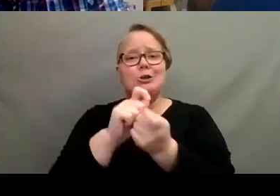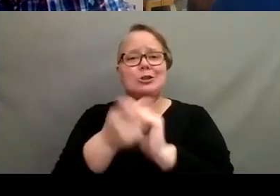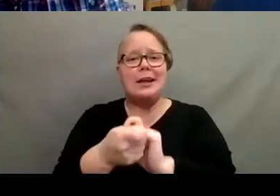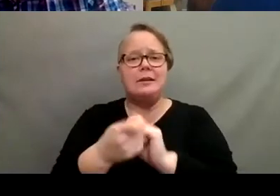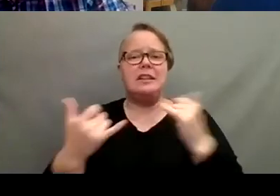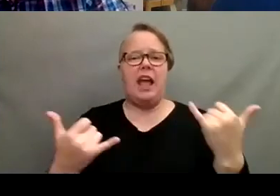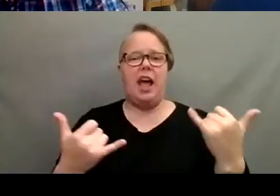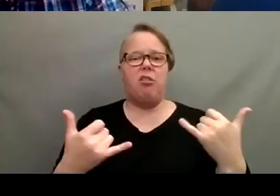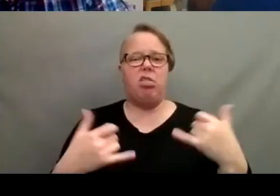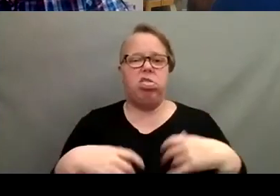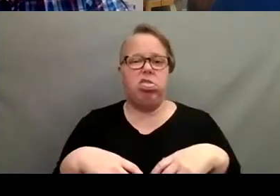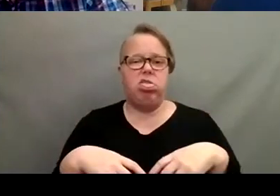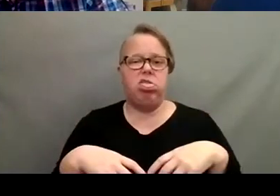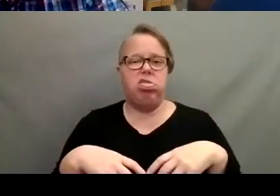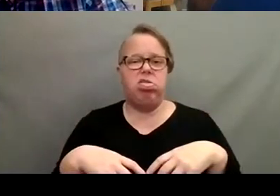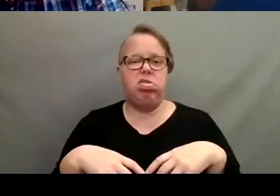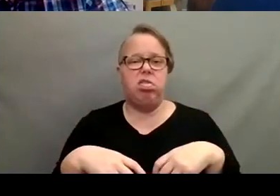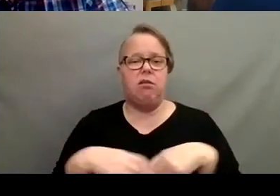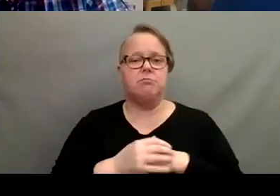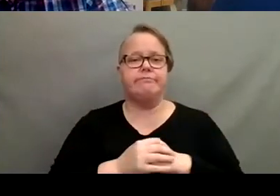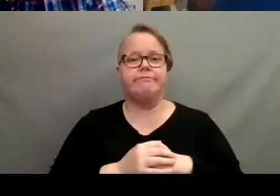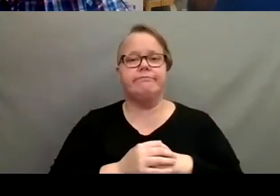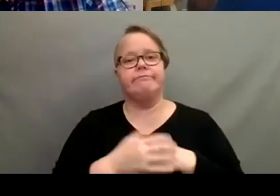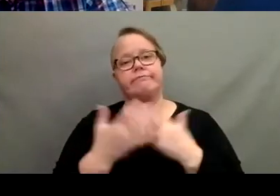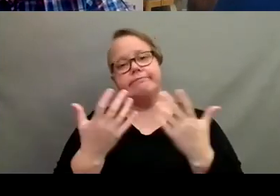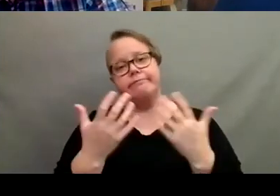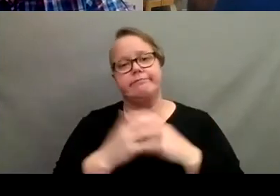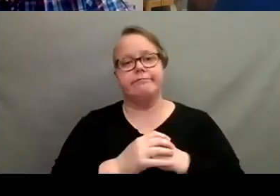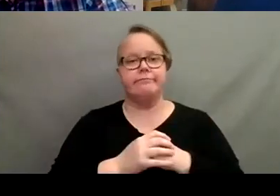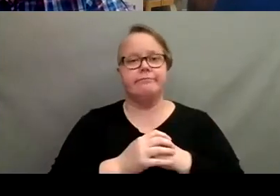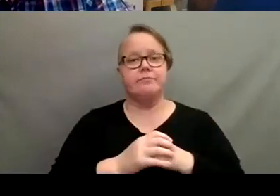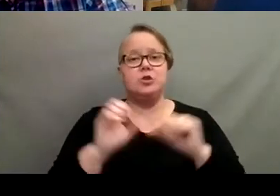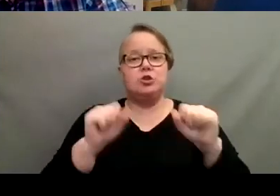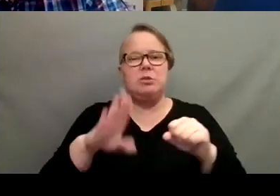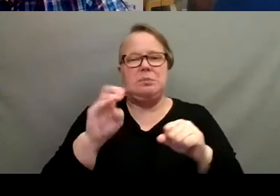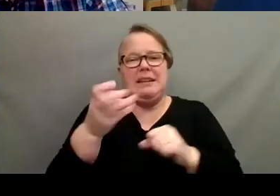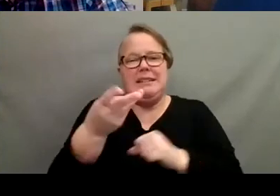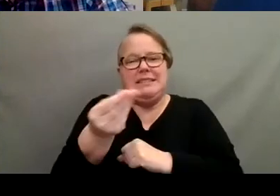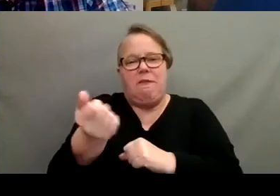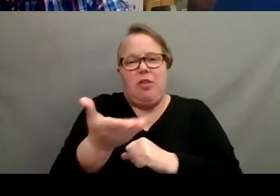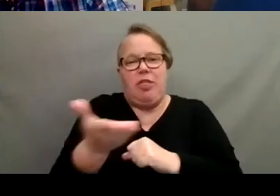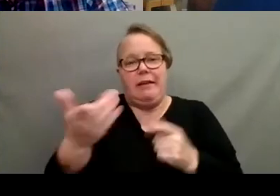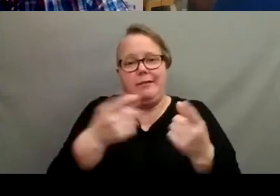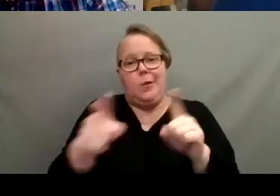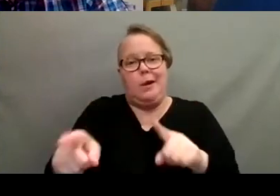they look pretty, pretty darn sad. So it could be a couple of things going on there.